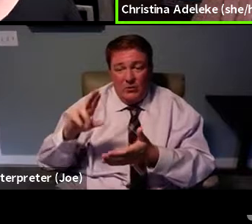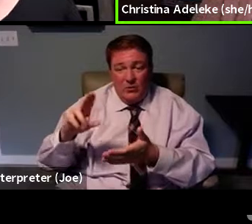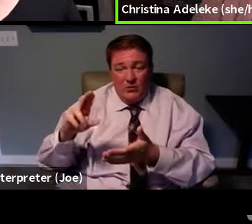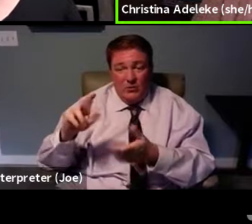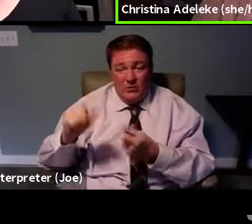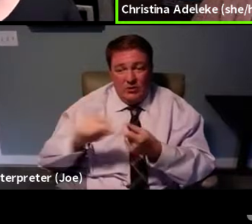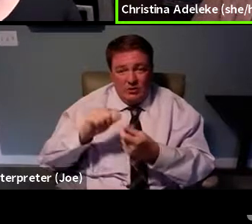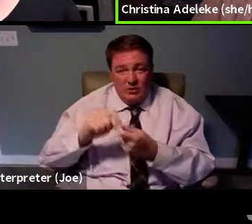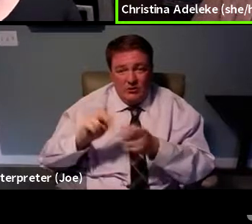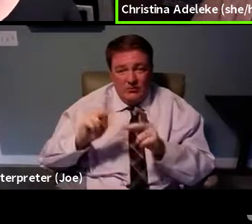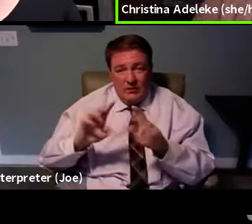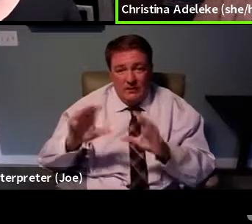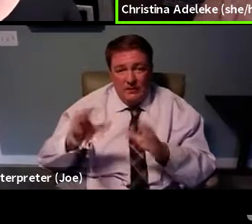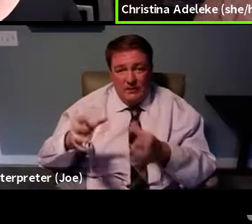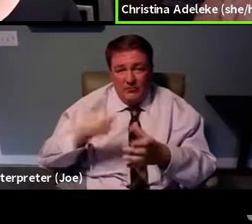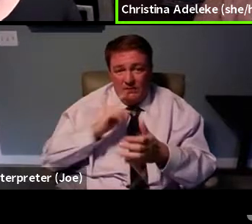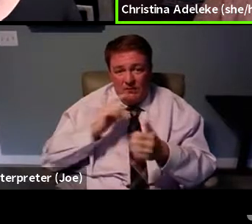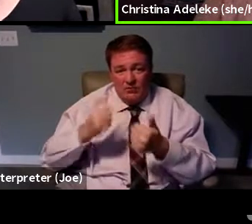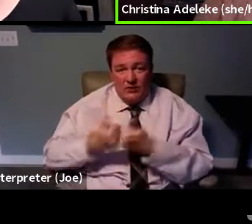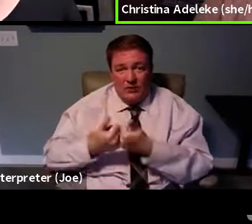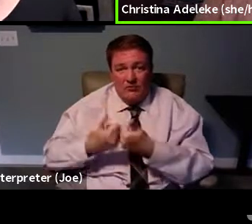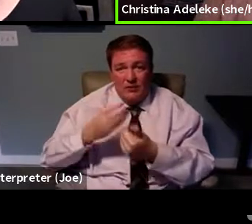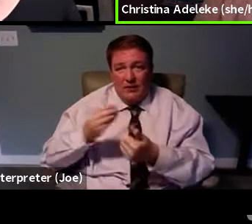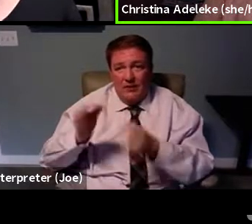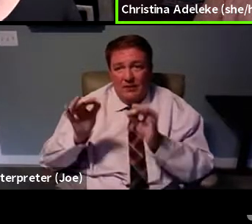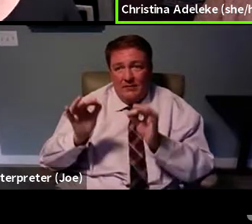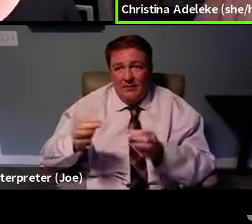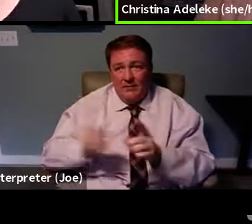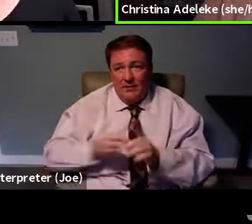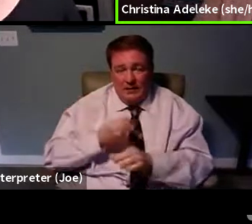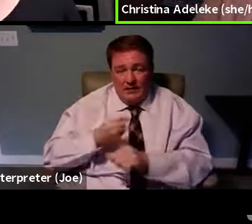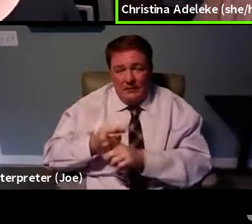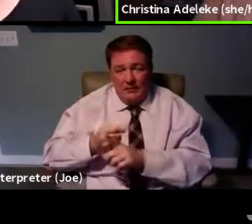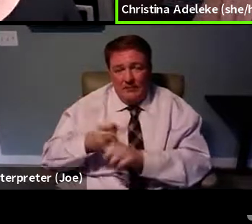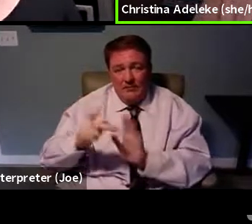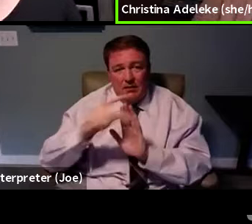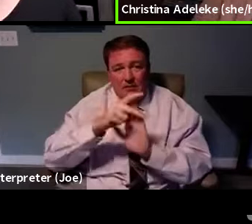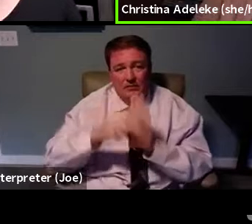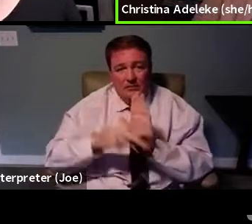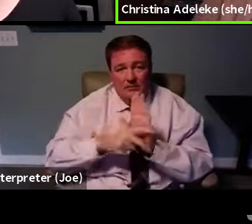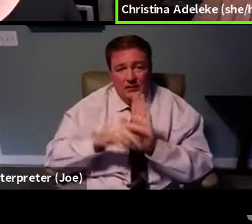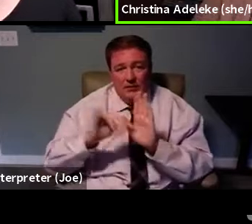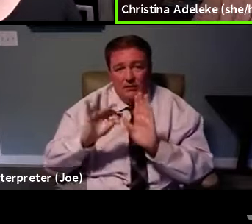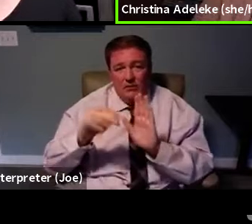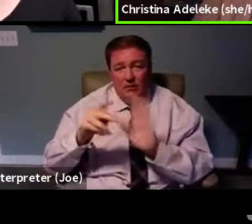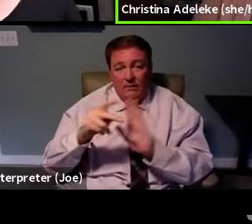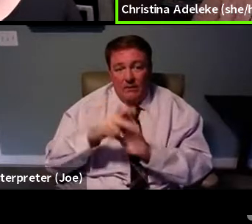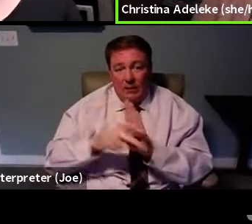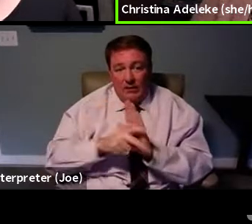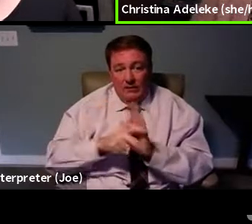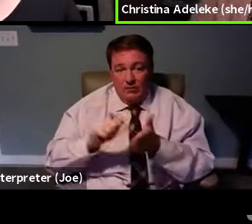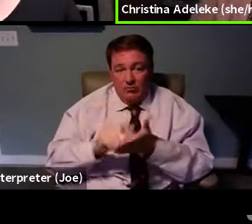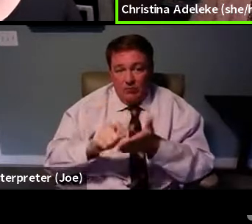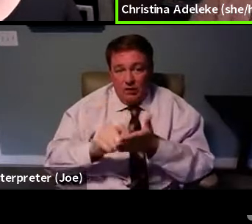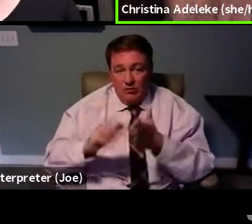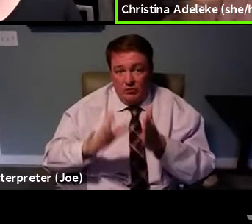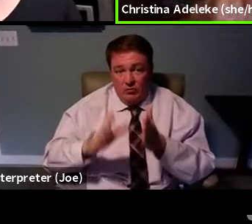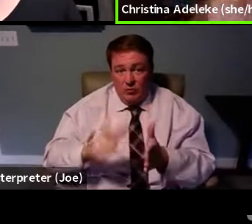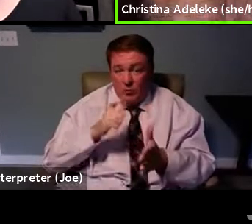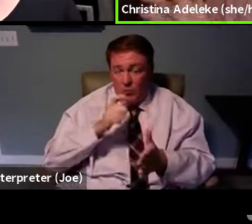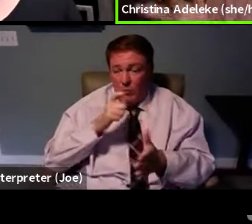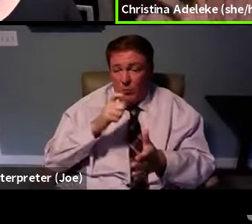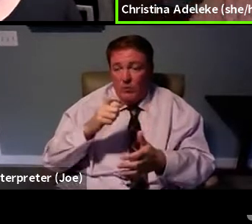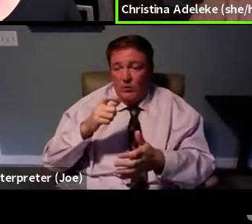populations is really challenging. And that definitely impacts policy. You know, if you have policymakers who are shoving